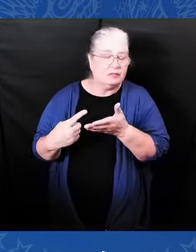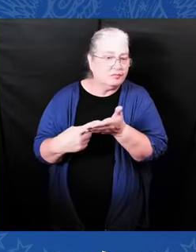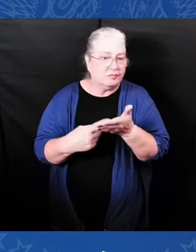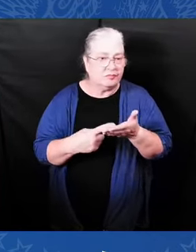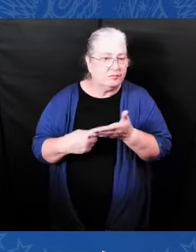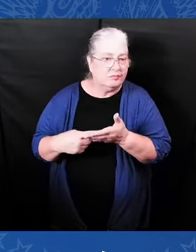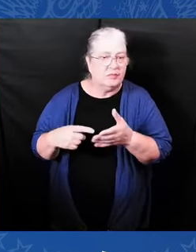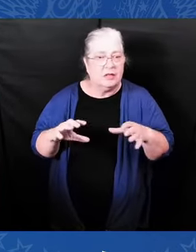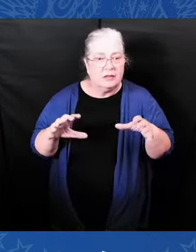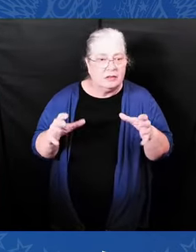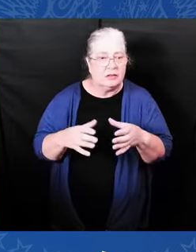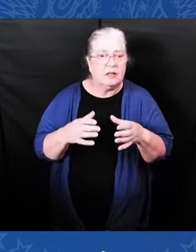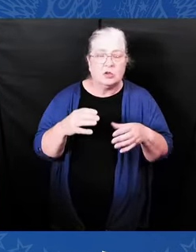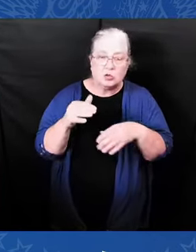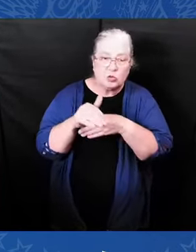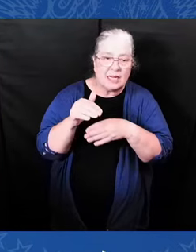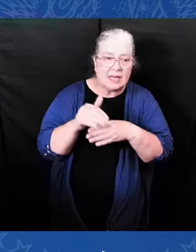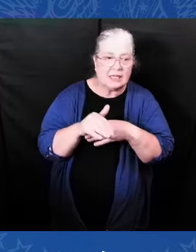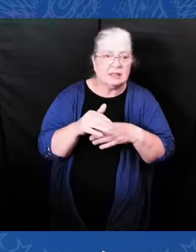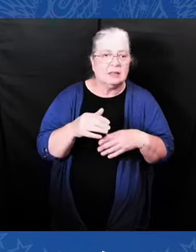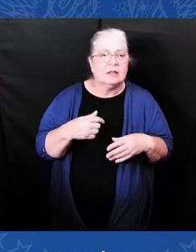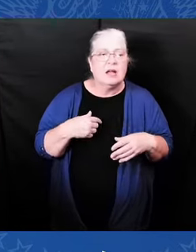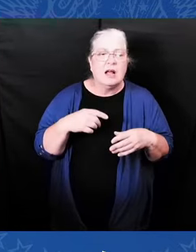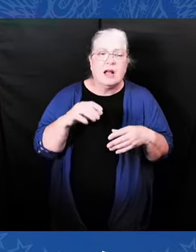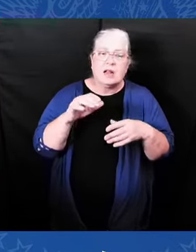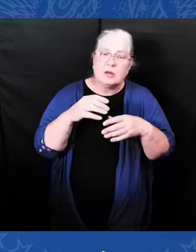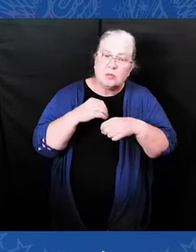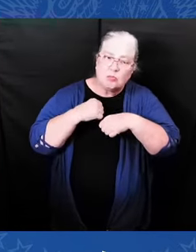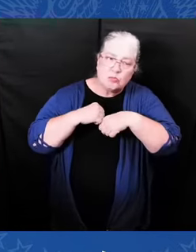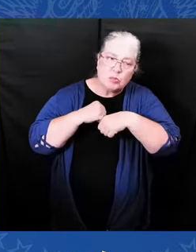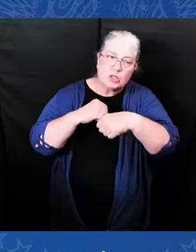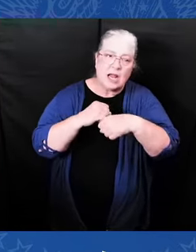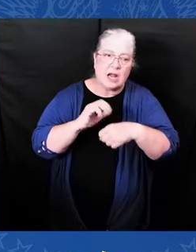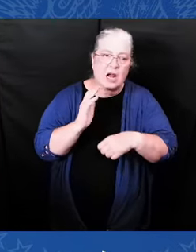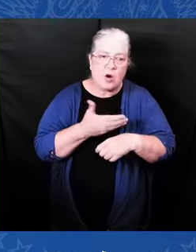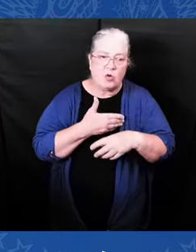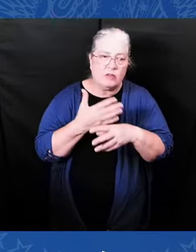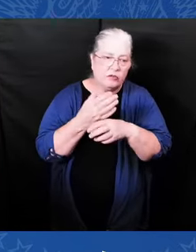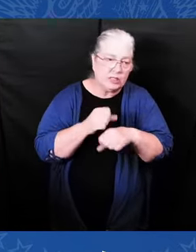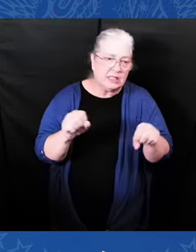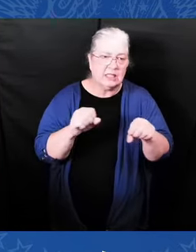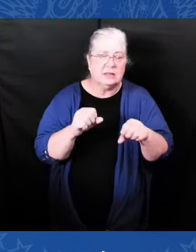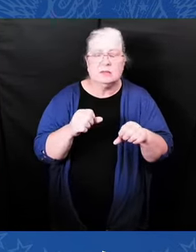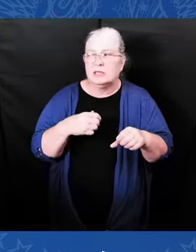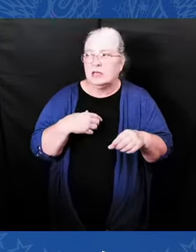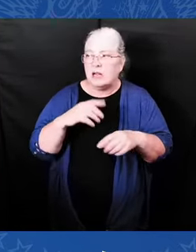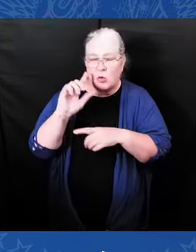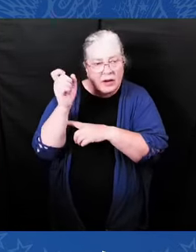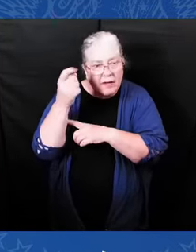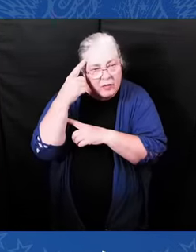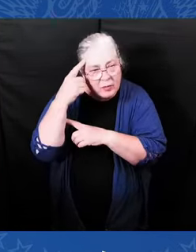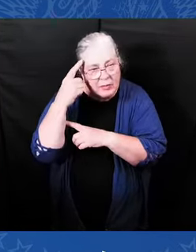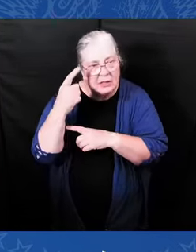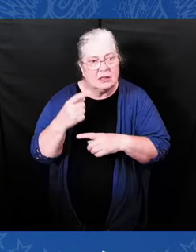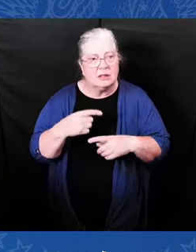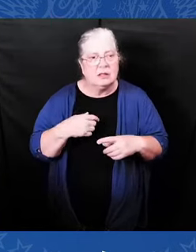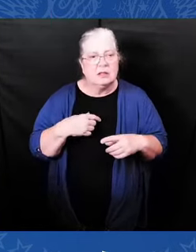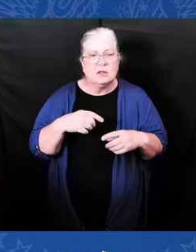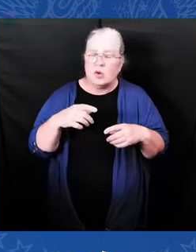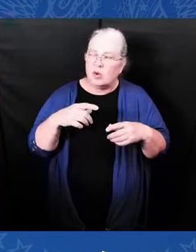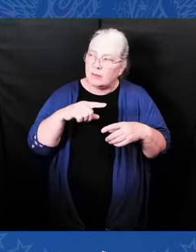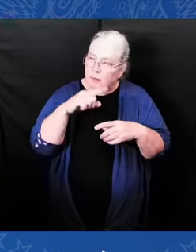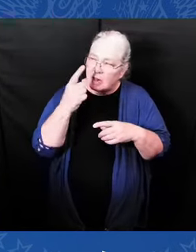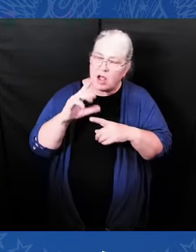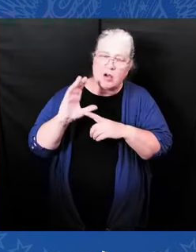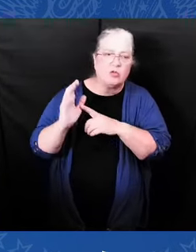North Star shine and bright. For if we do, we'll do something few generations can say. We will have saved and extended our